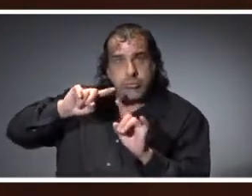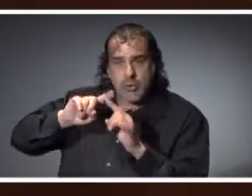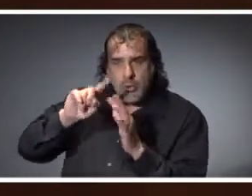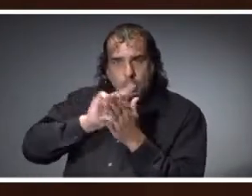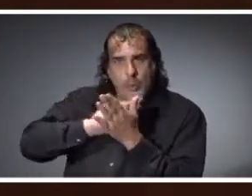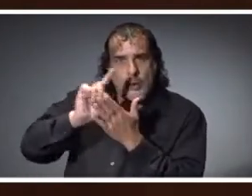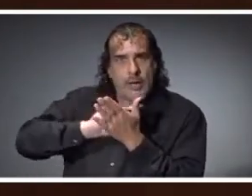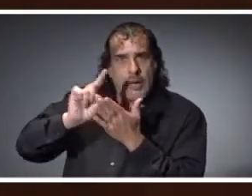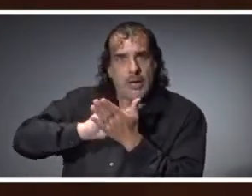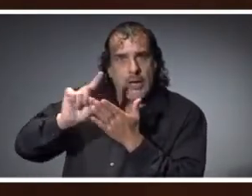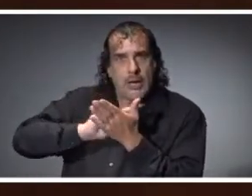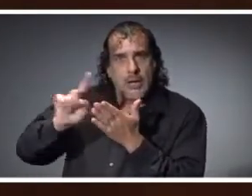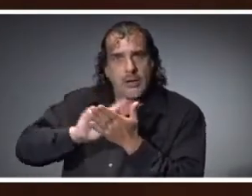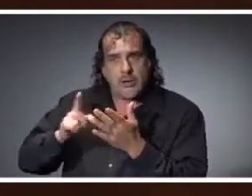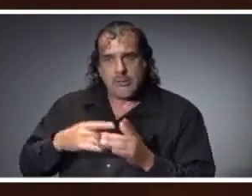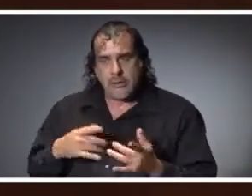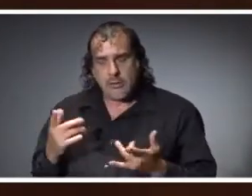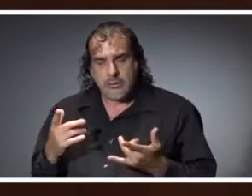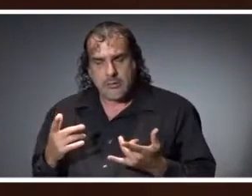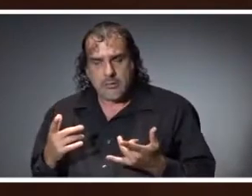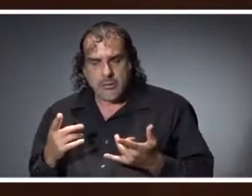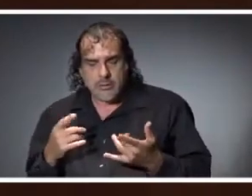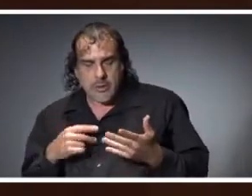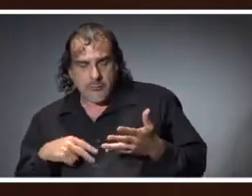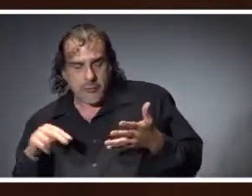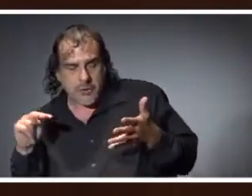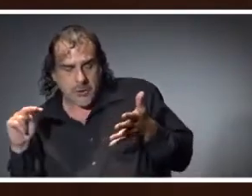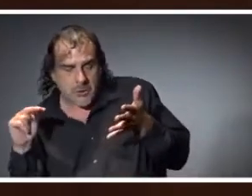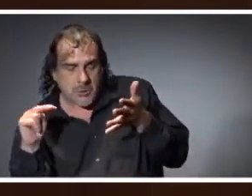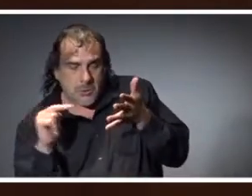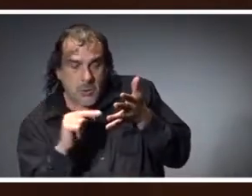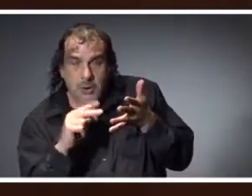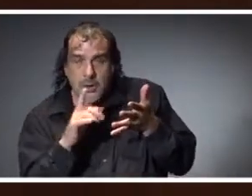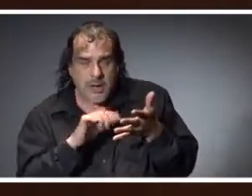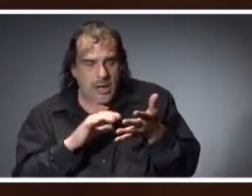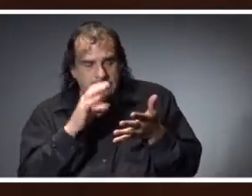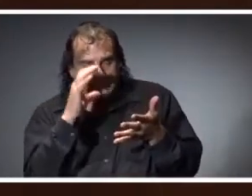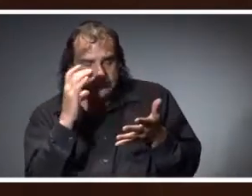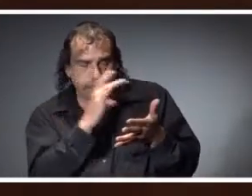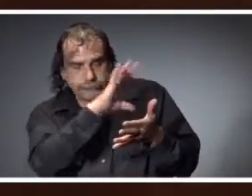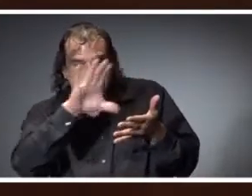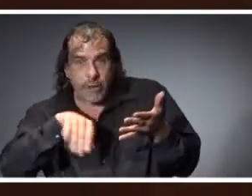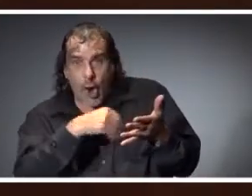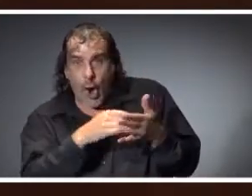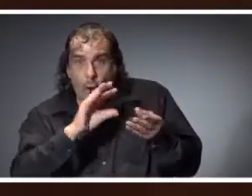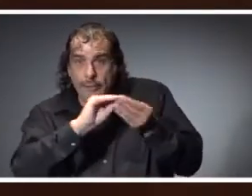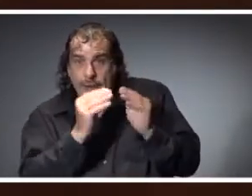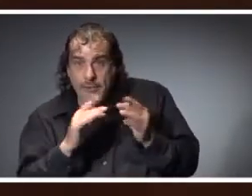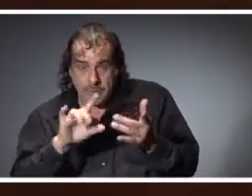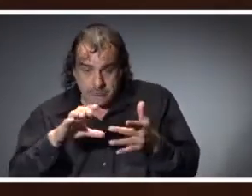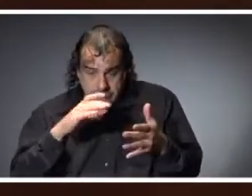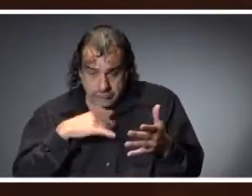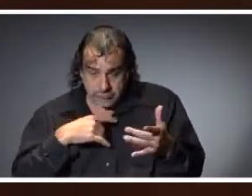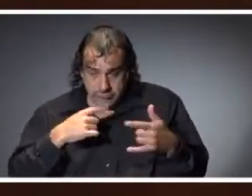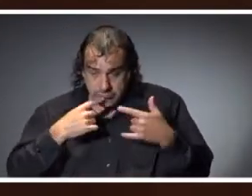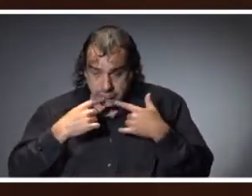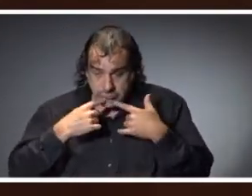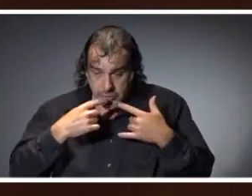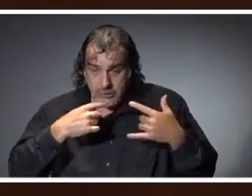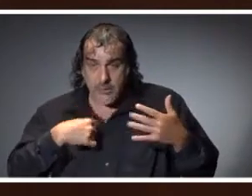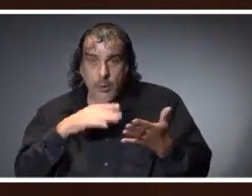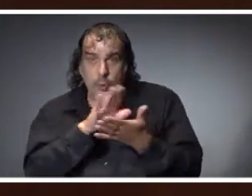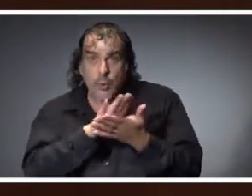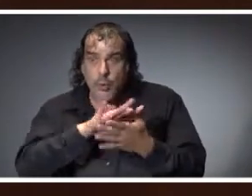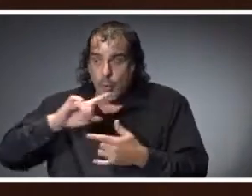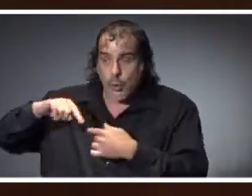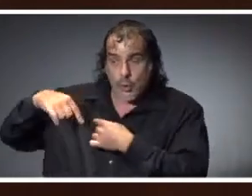weekly basis. If we just look at a quick snapshot of the data for what we've had reported from schools